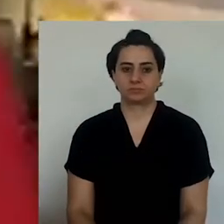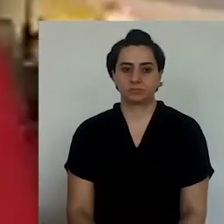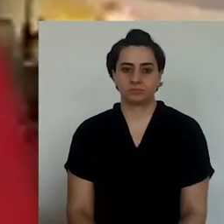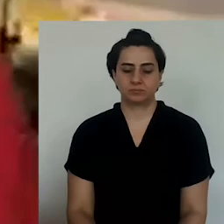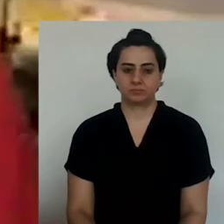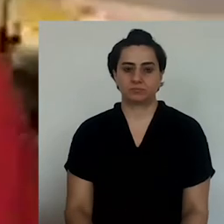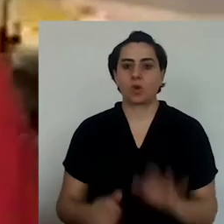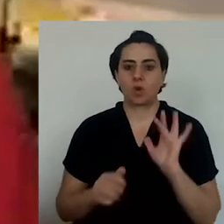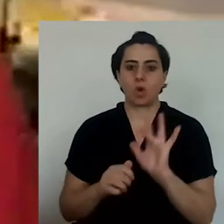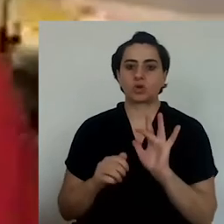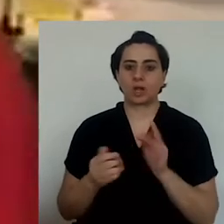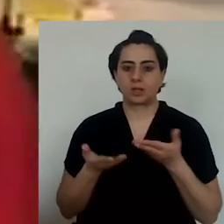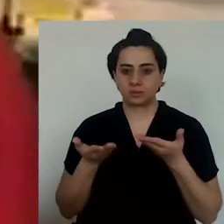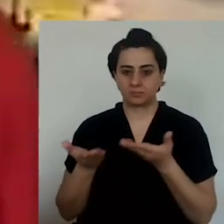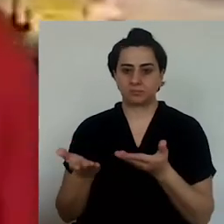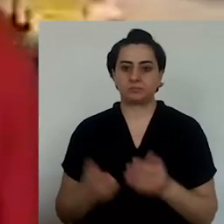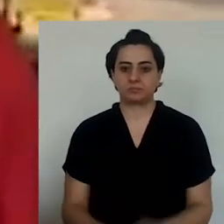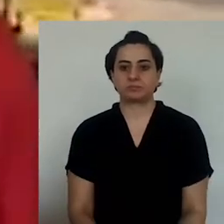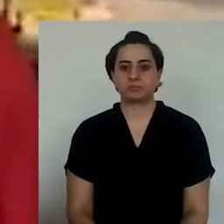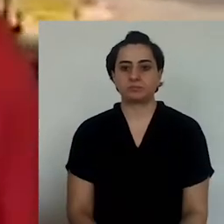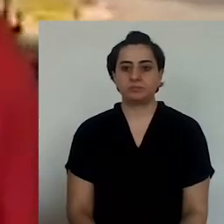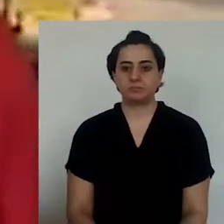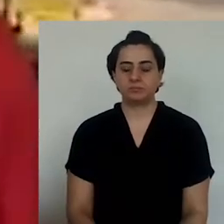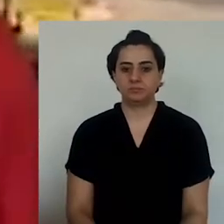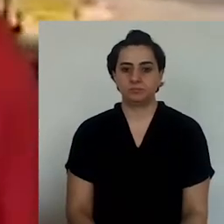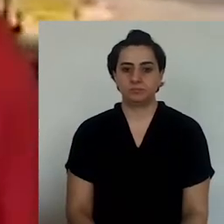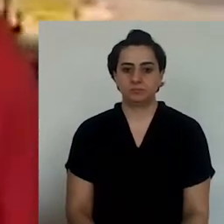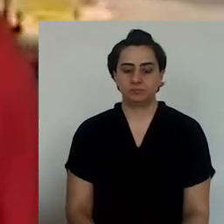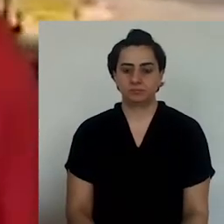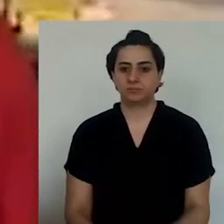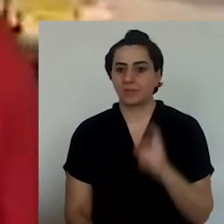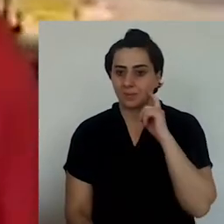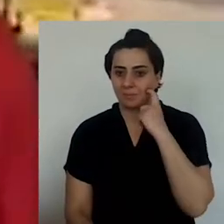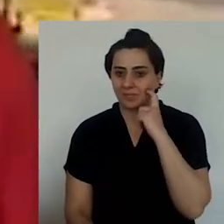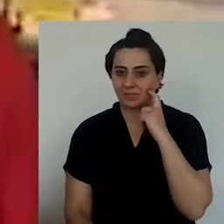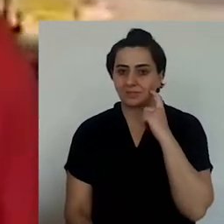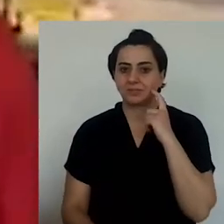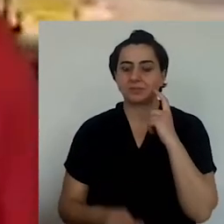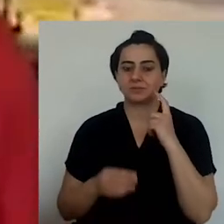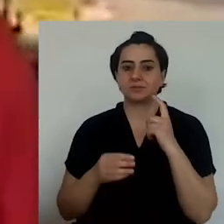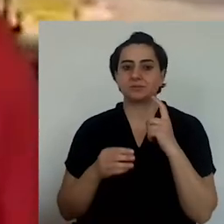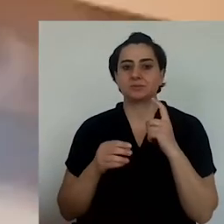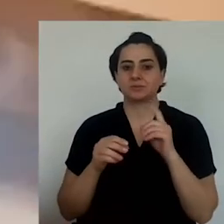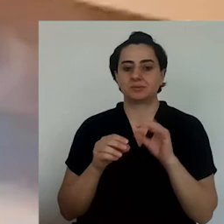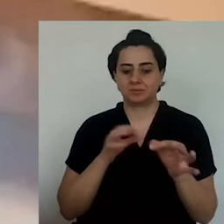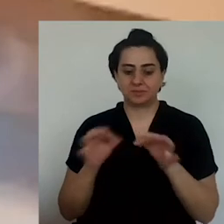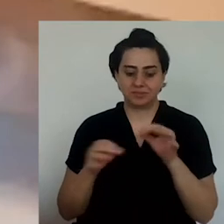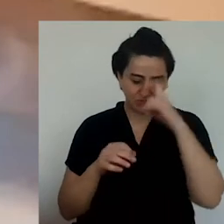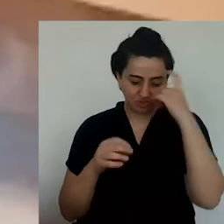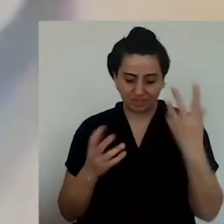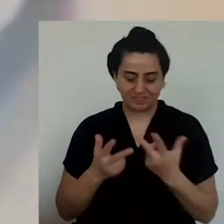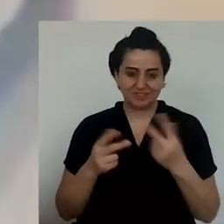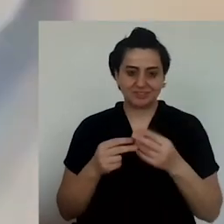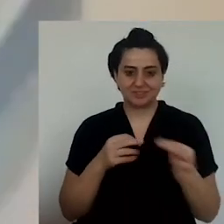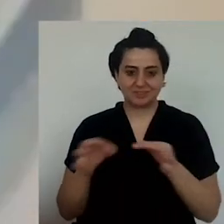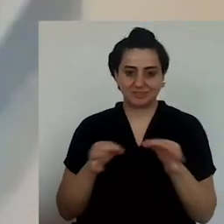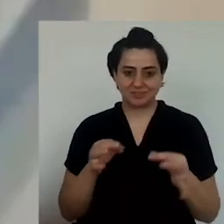Heat from below. And it's placed in the middle